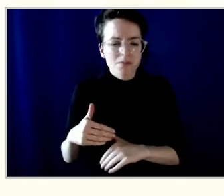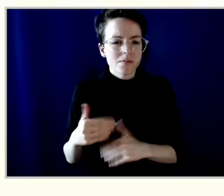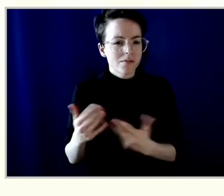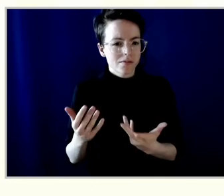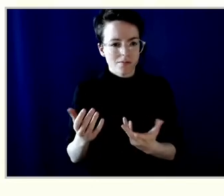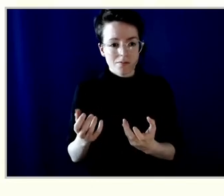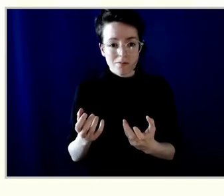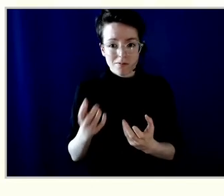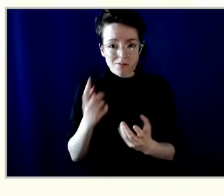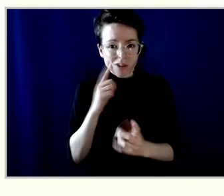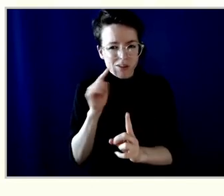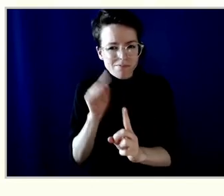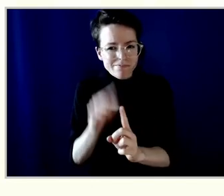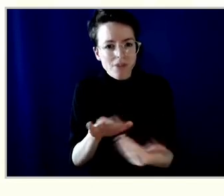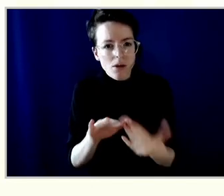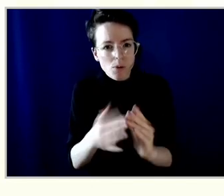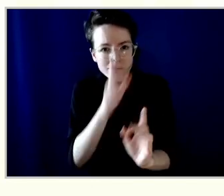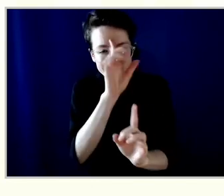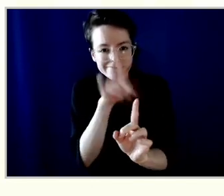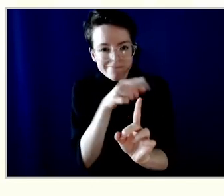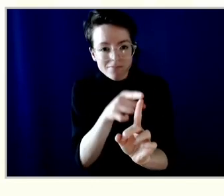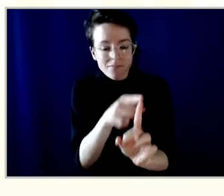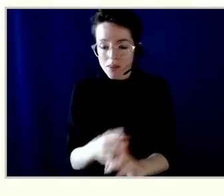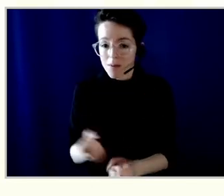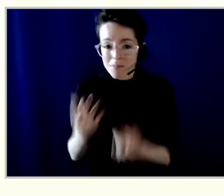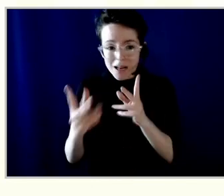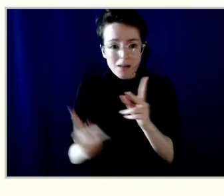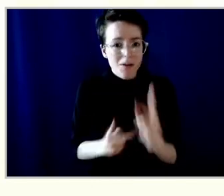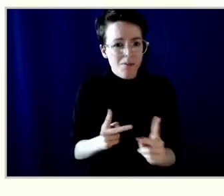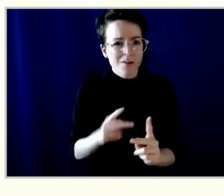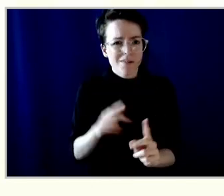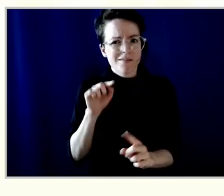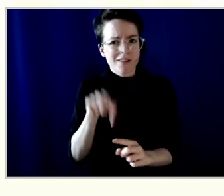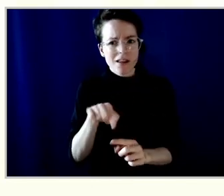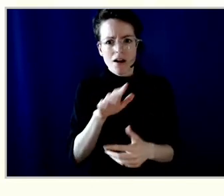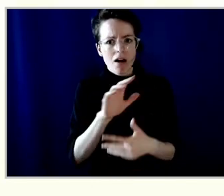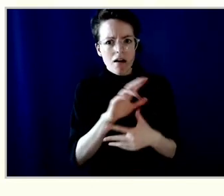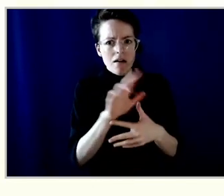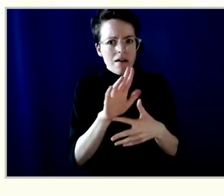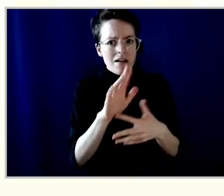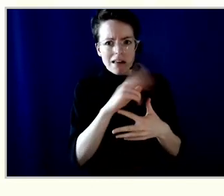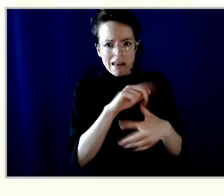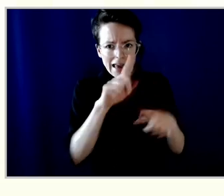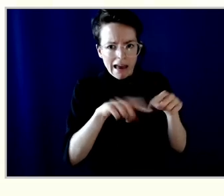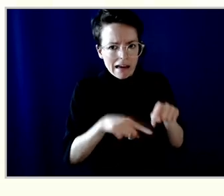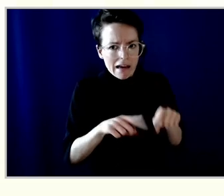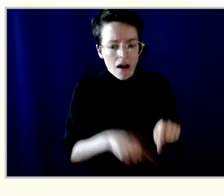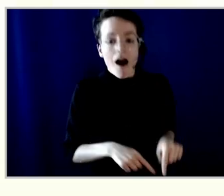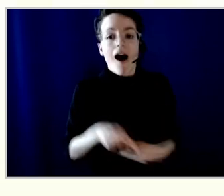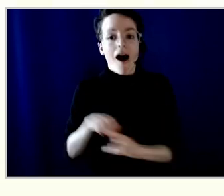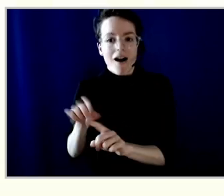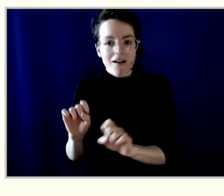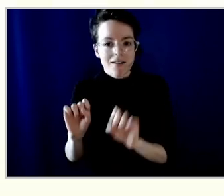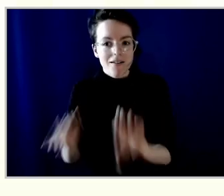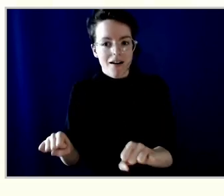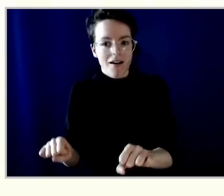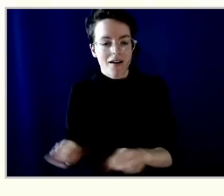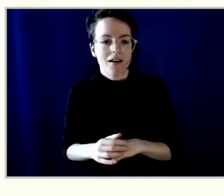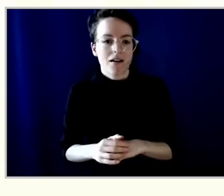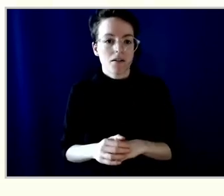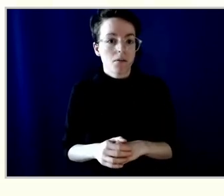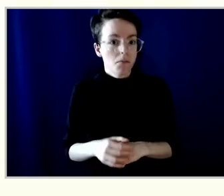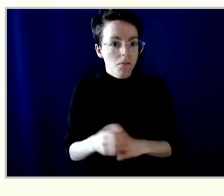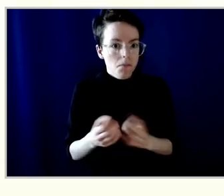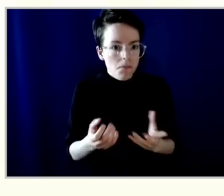is the last option in banking and cheque cashing. Folks who often can't access banking services elsewhere